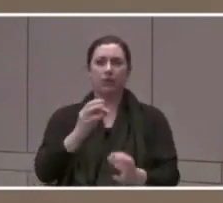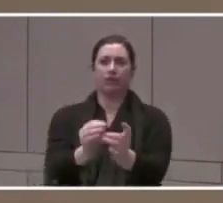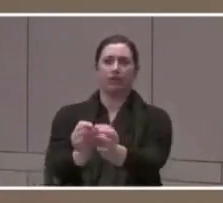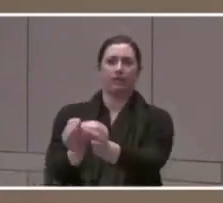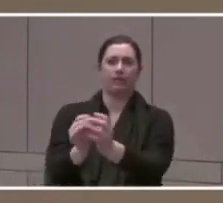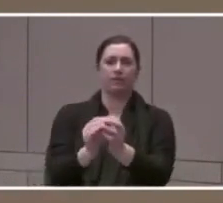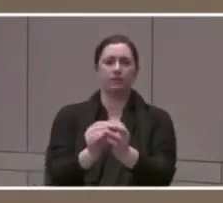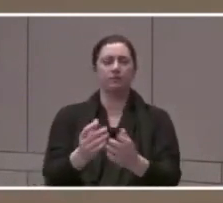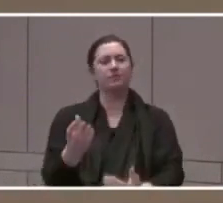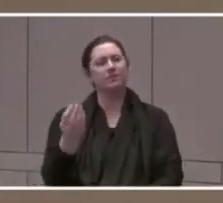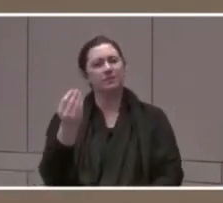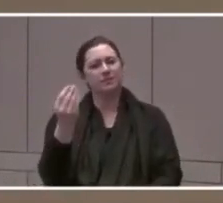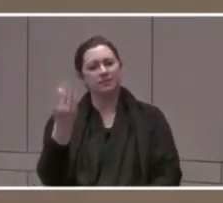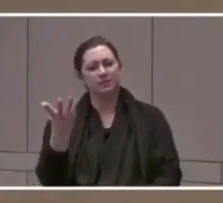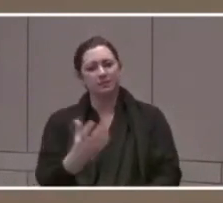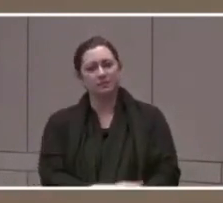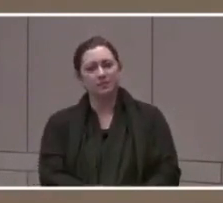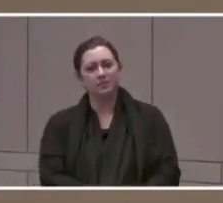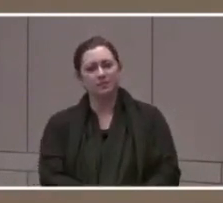guys?